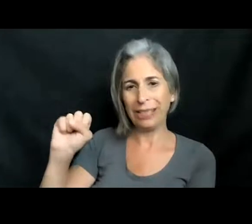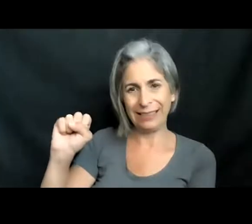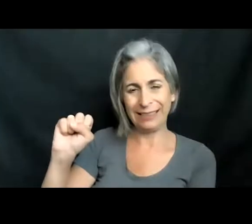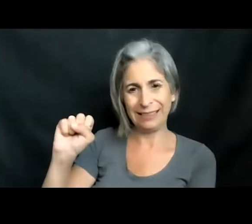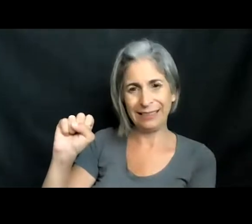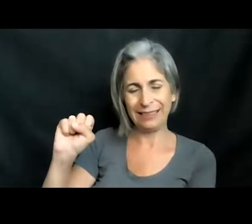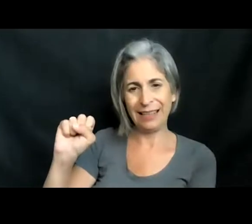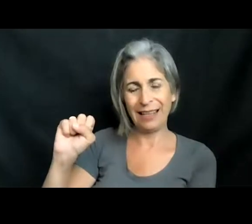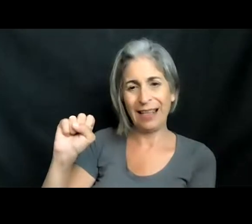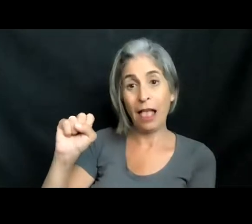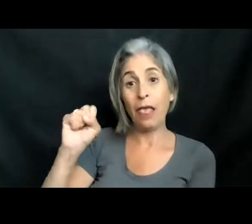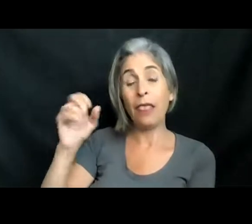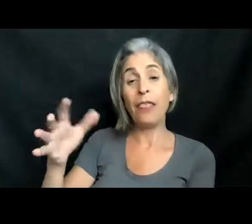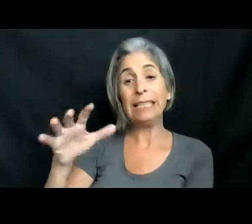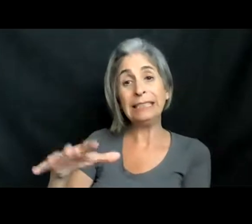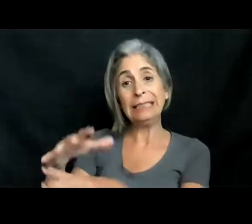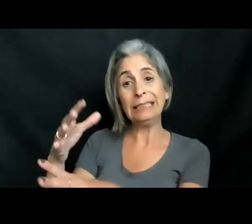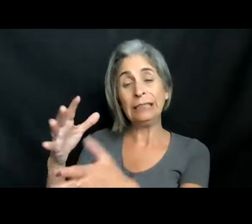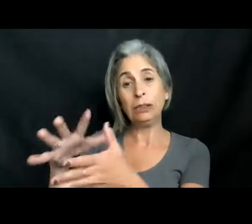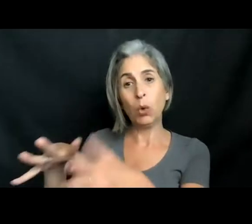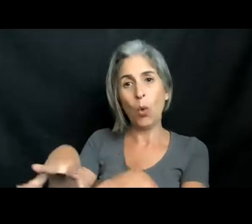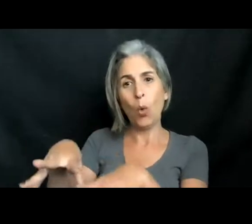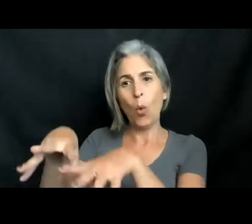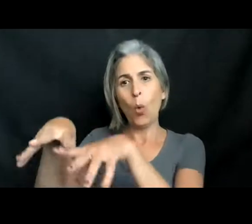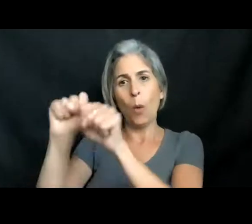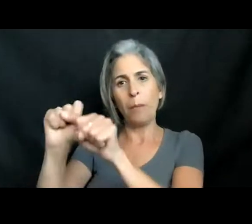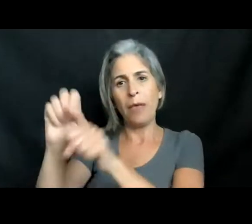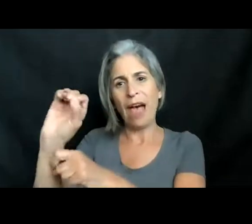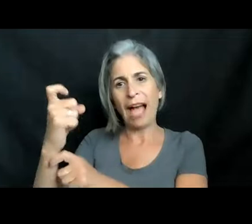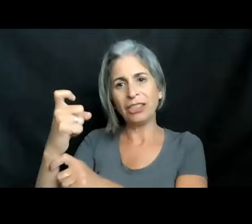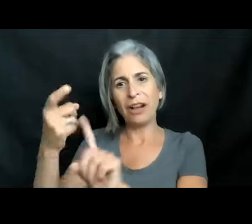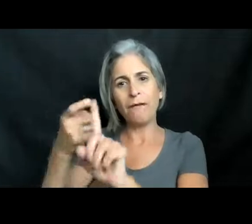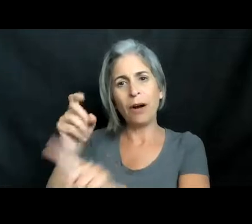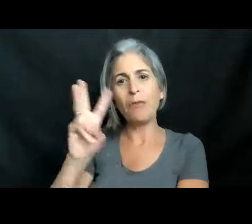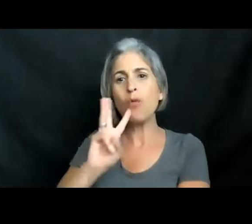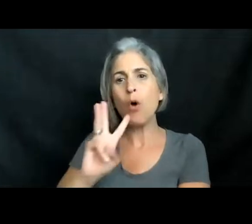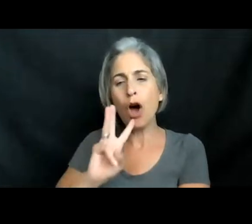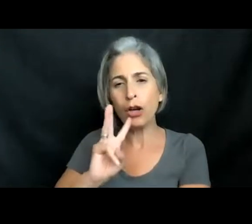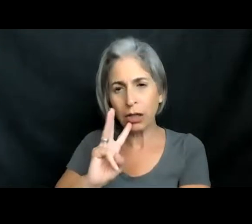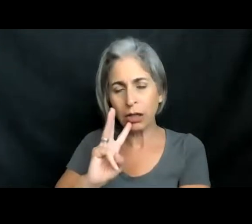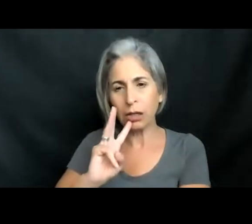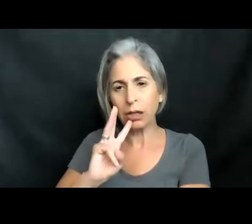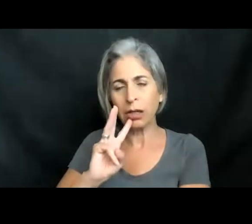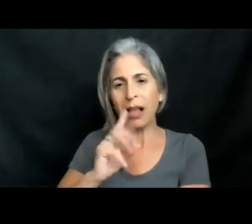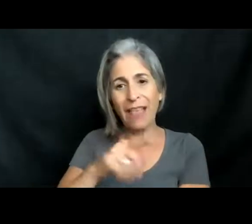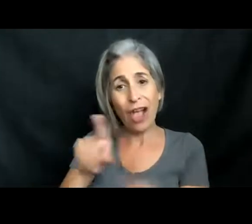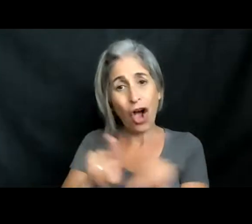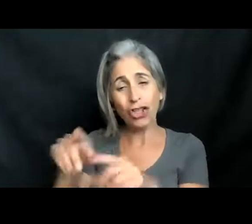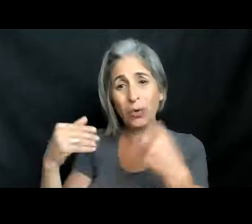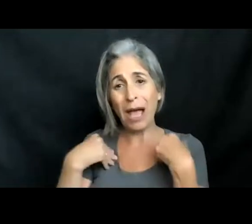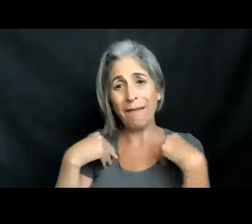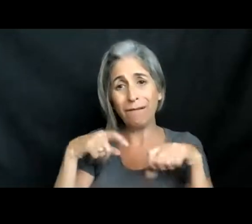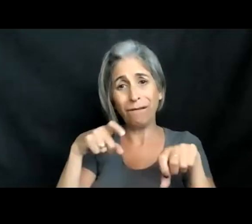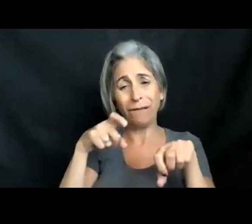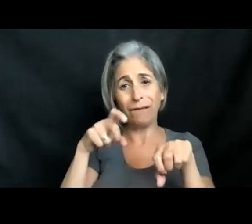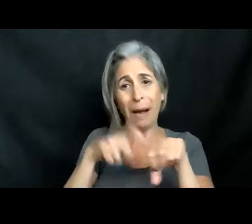the oxygen out of the water, they are the actual gills. So all fish have those gills. And they also have this bony structure